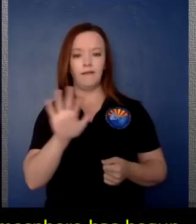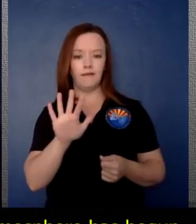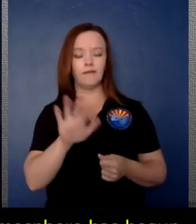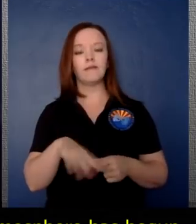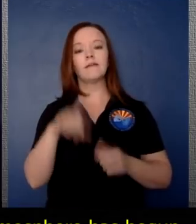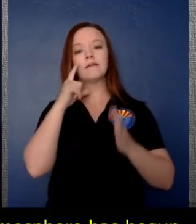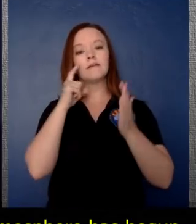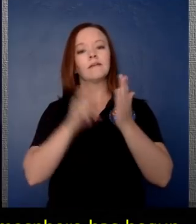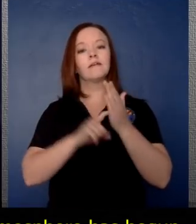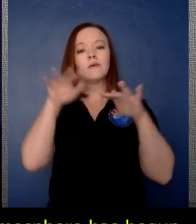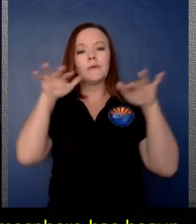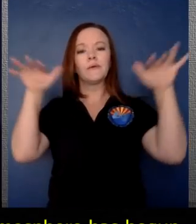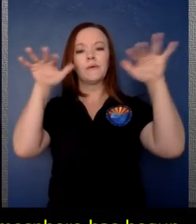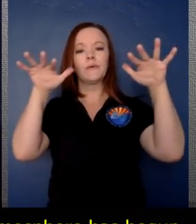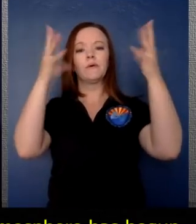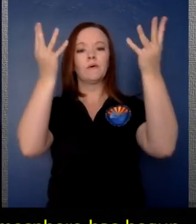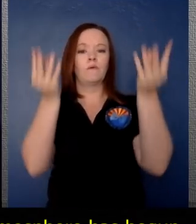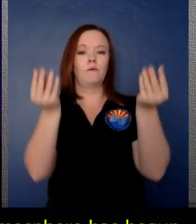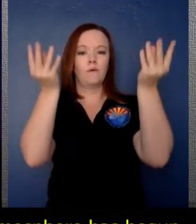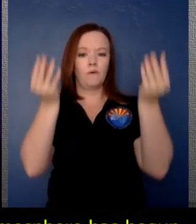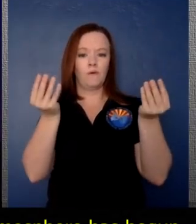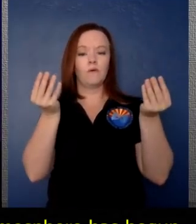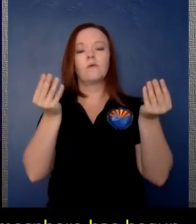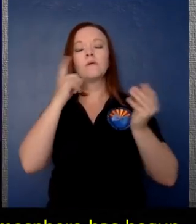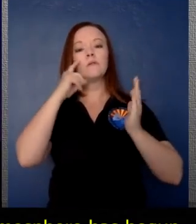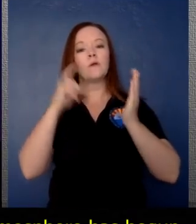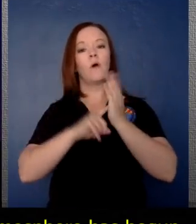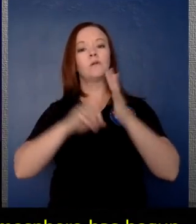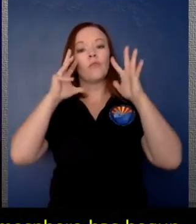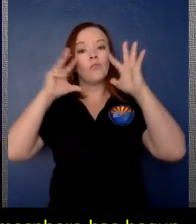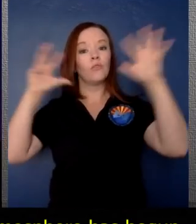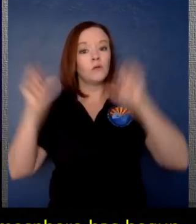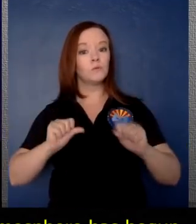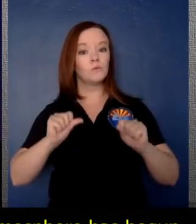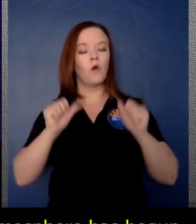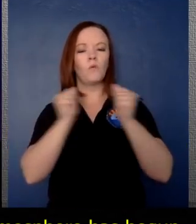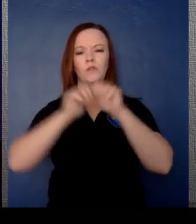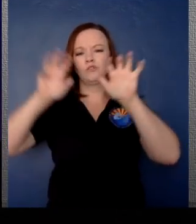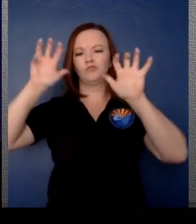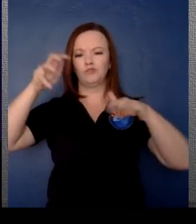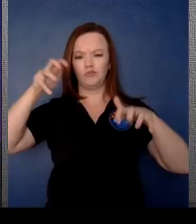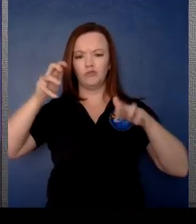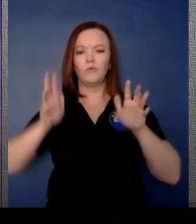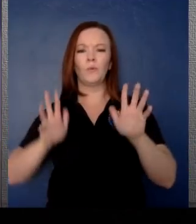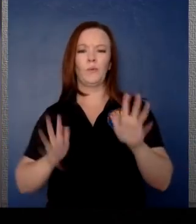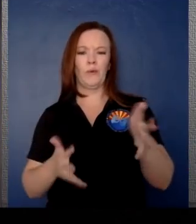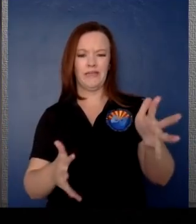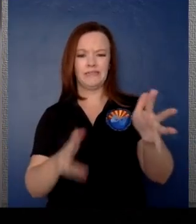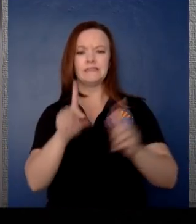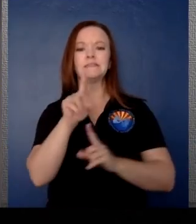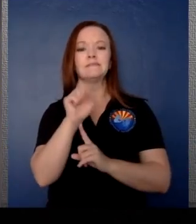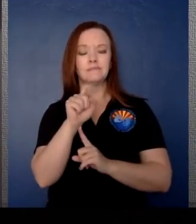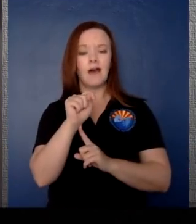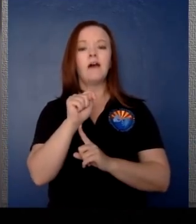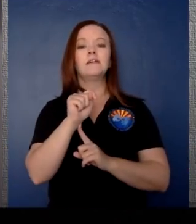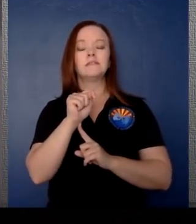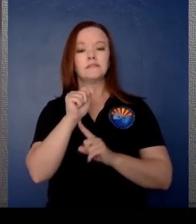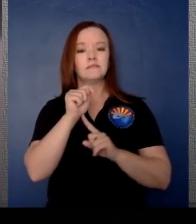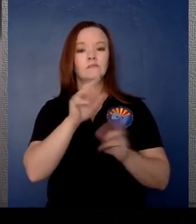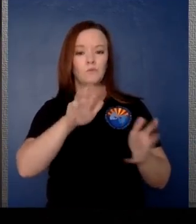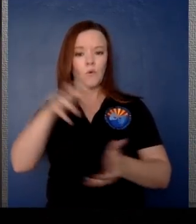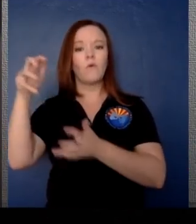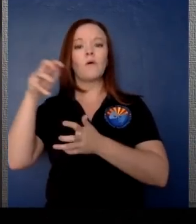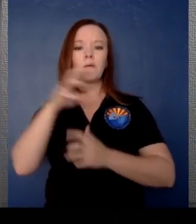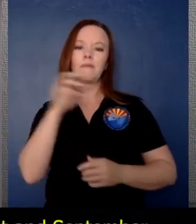the atmosphere has begun to moisten up significantly, and we begin to see thunderstorm downbursts, which lead to damaging winds, dust storms, and some